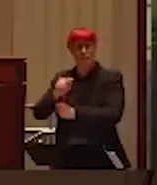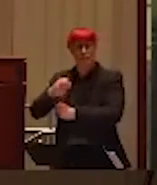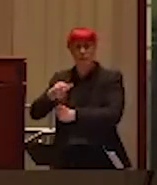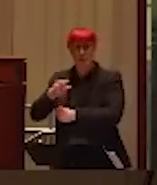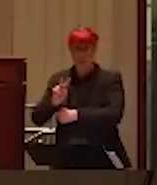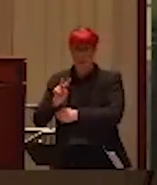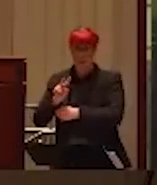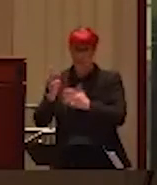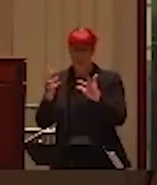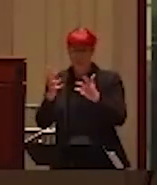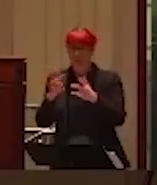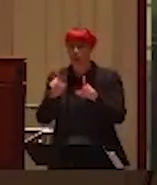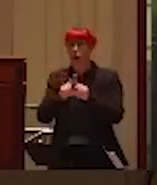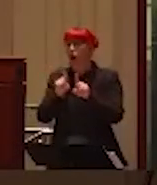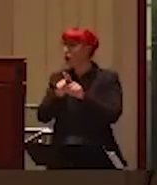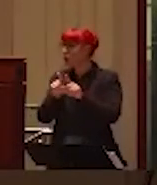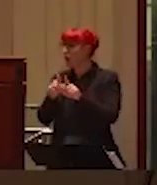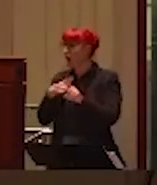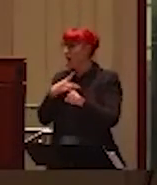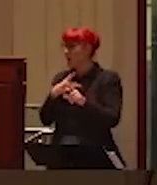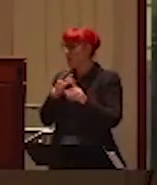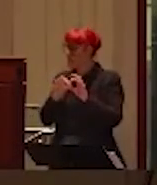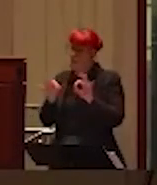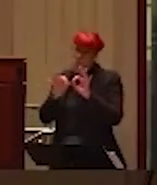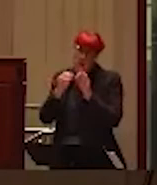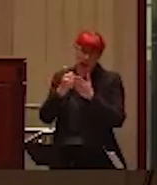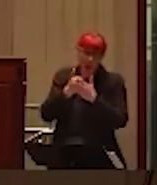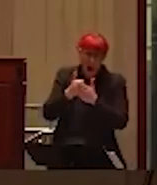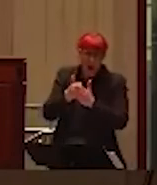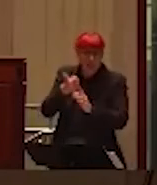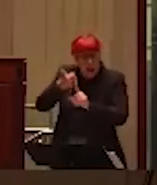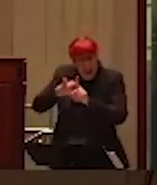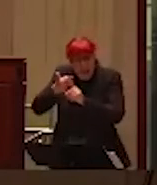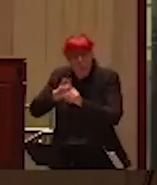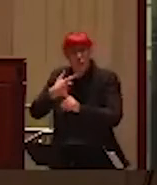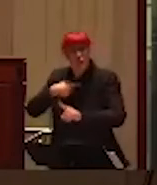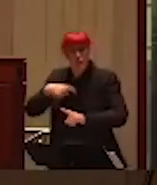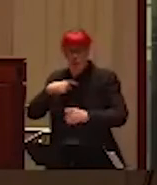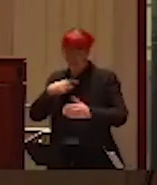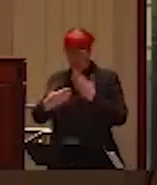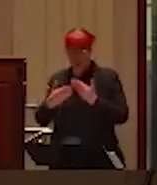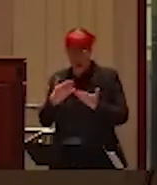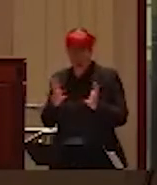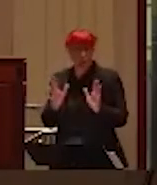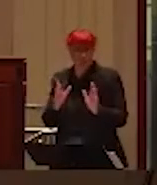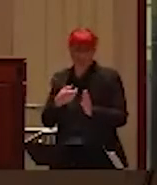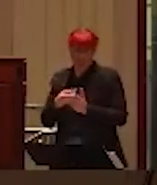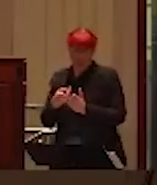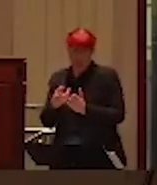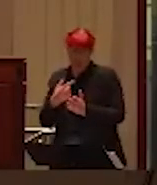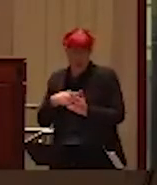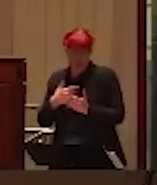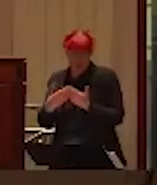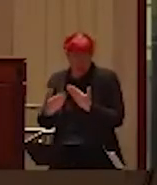helping every woman, every gender actually, every victim, regardless of the gender, we actually can help